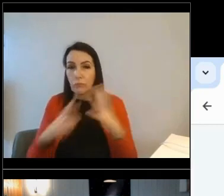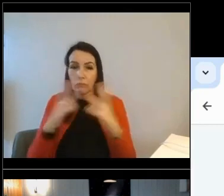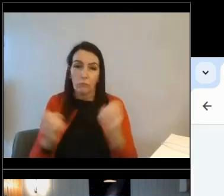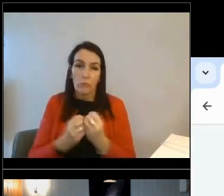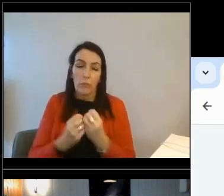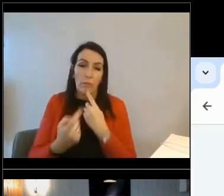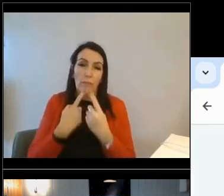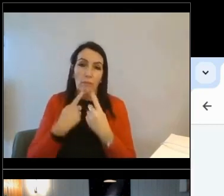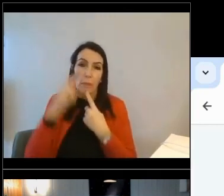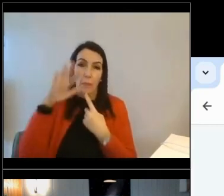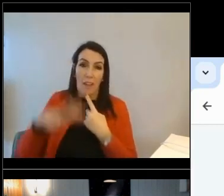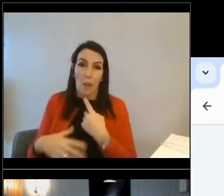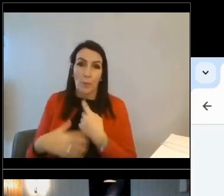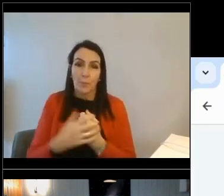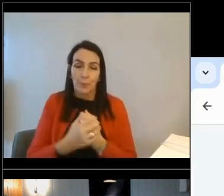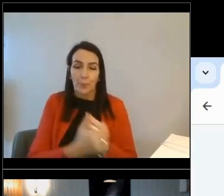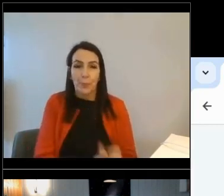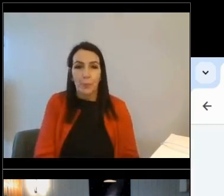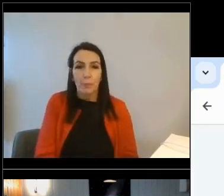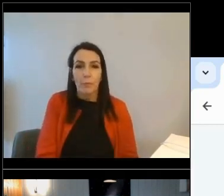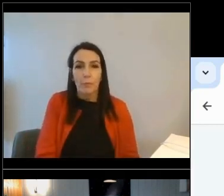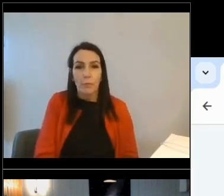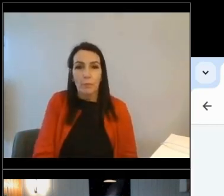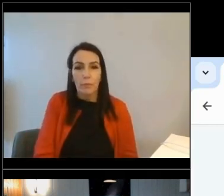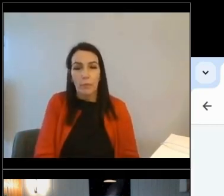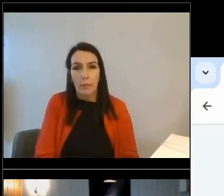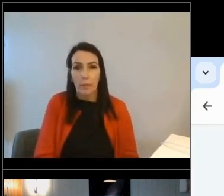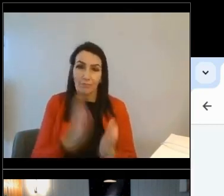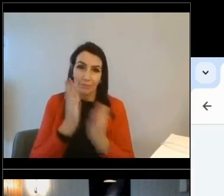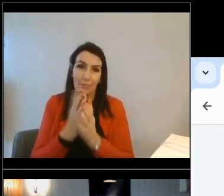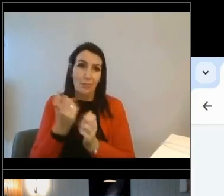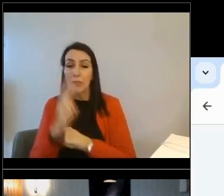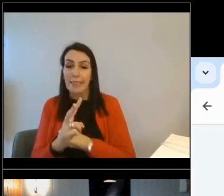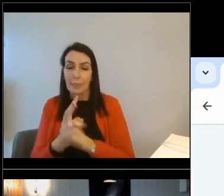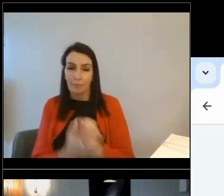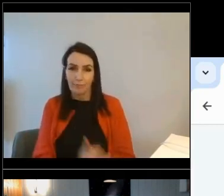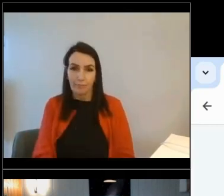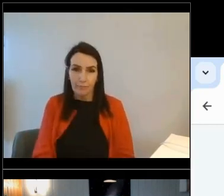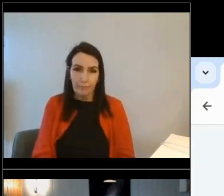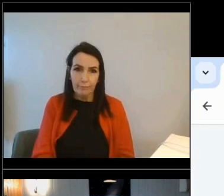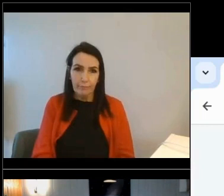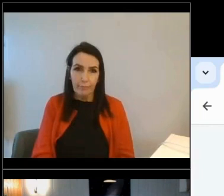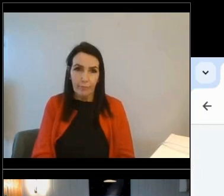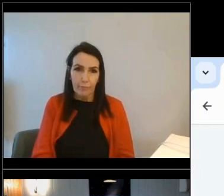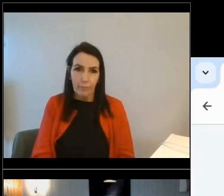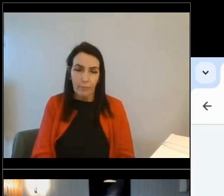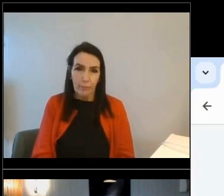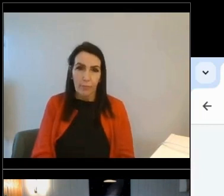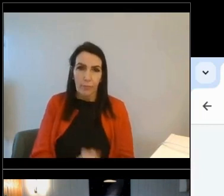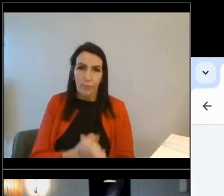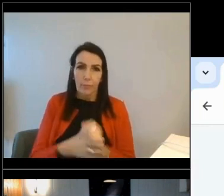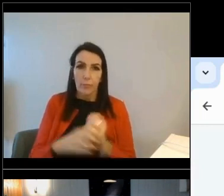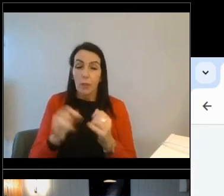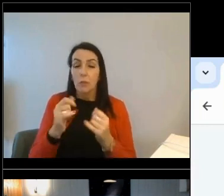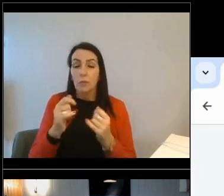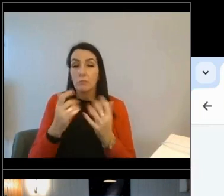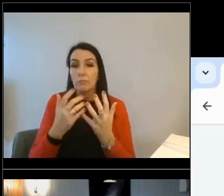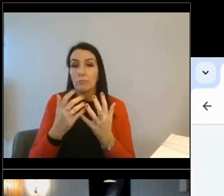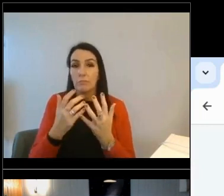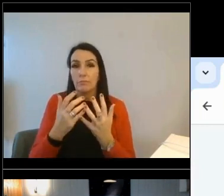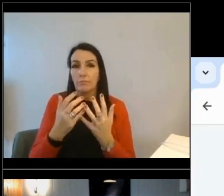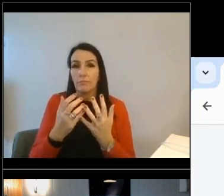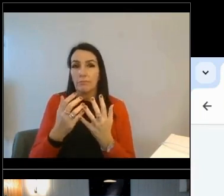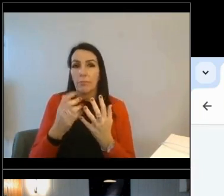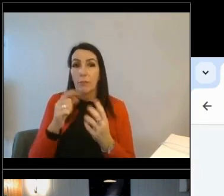can find about this particular home. In a way, it's really simple for the customer to see. There is a bit of a fail-safe you'll see under each of those